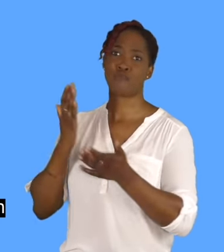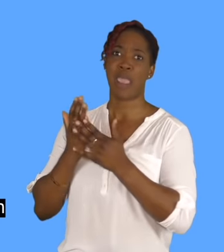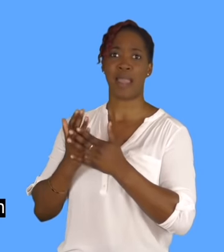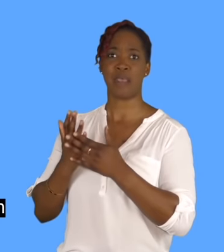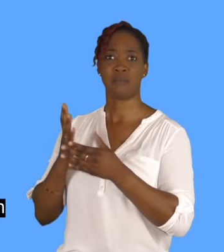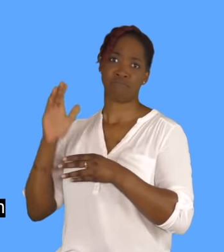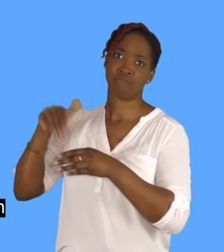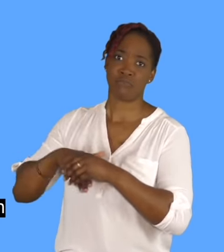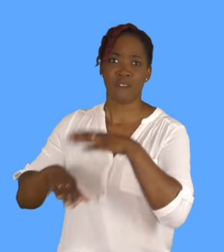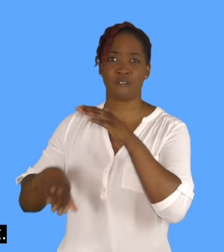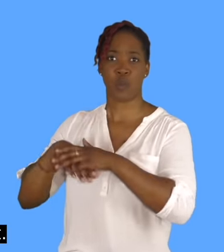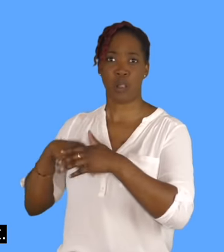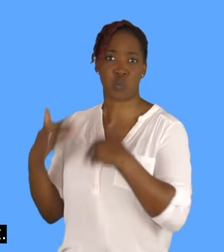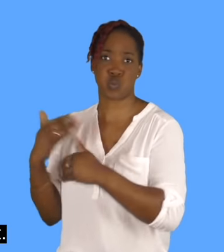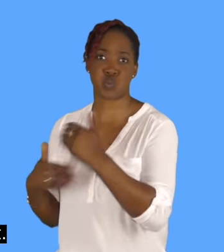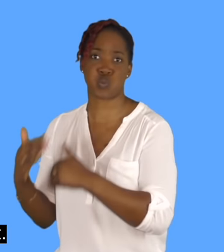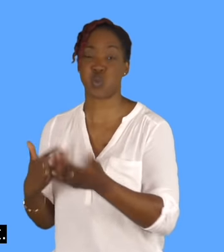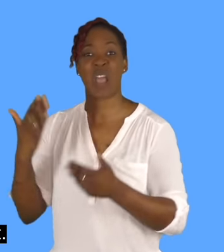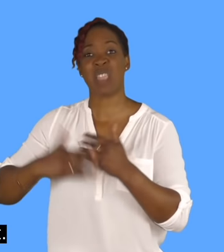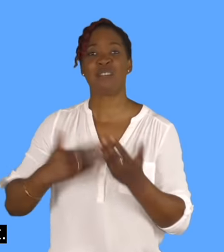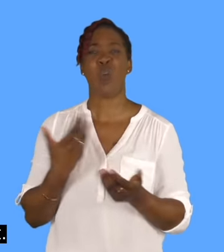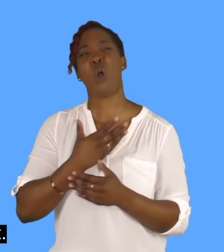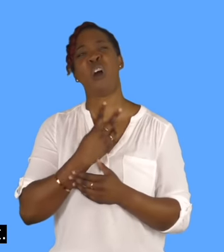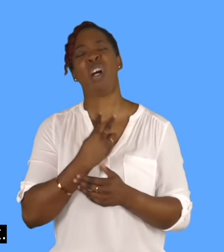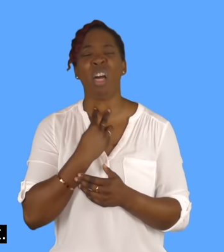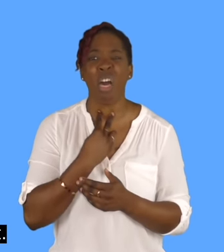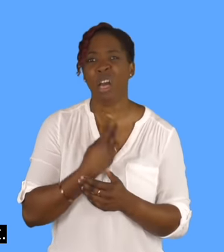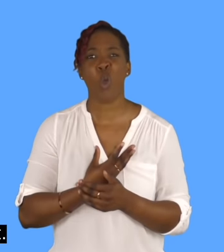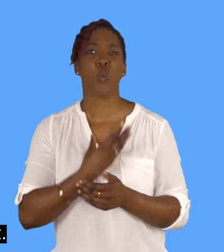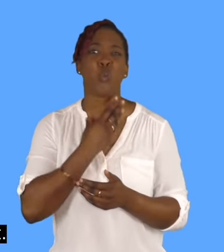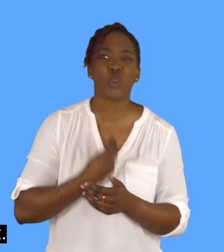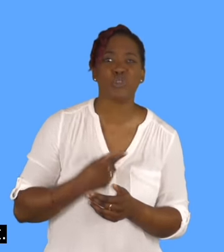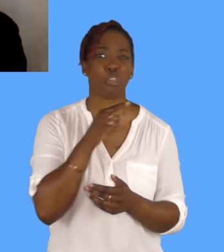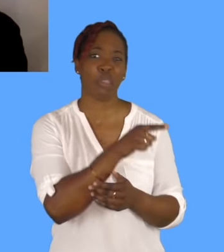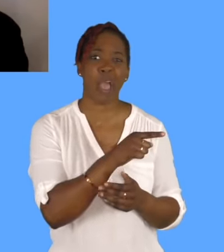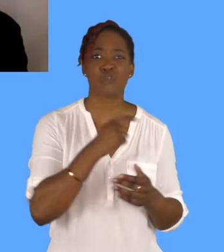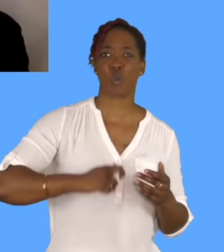I wish I had got that part because there are just too many. And I won't be able to sleep at night, trust me.